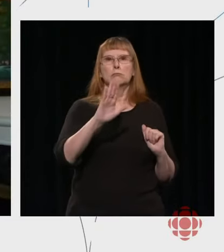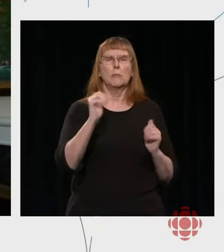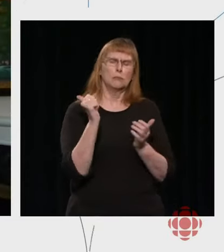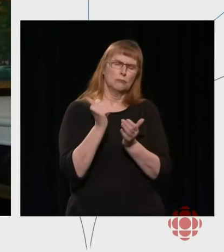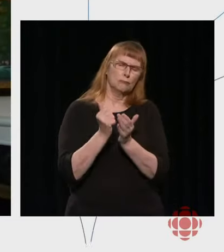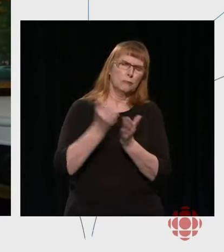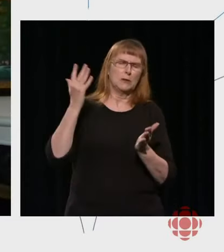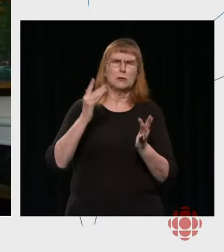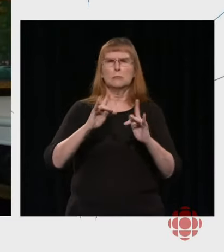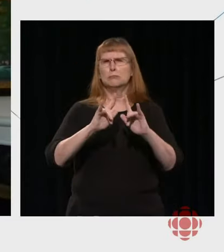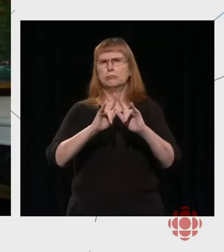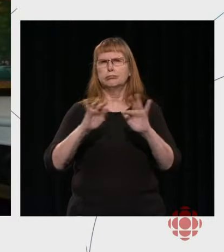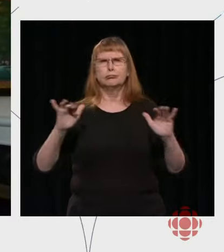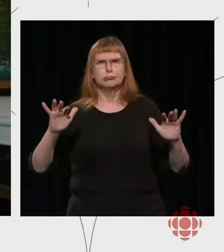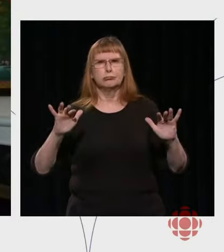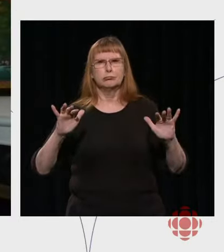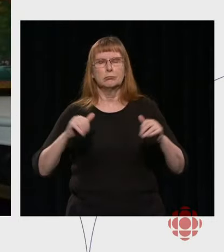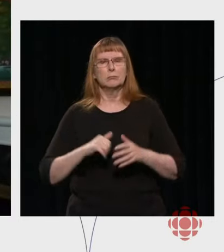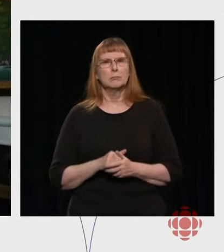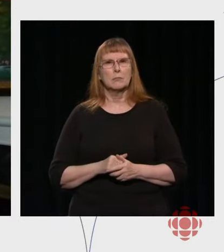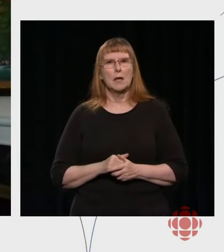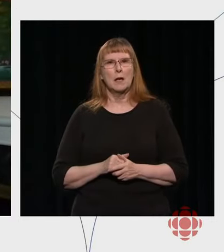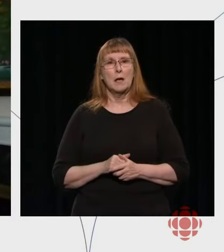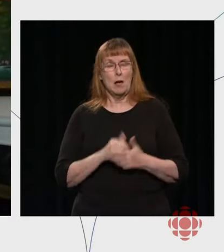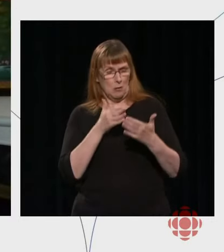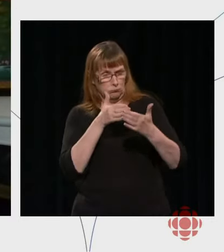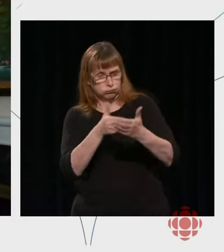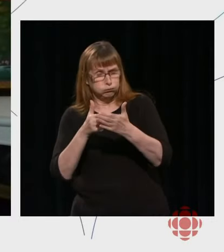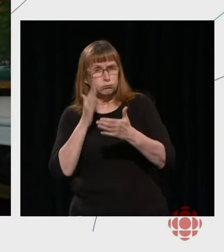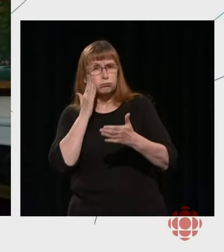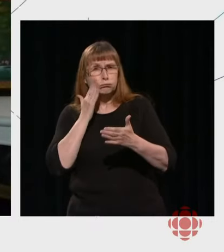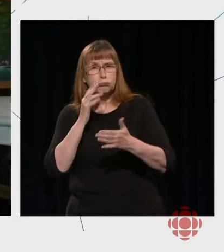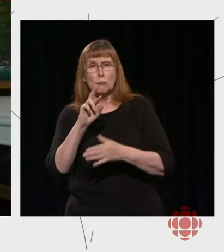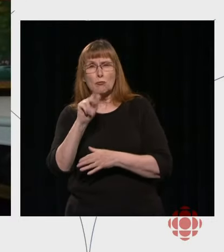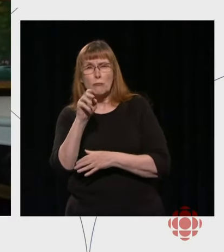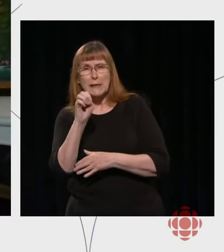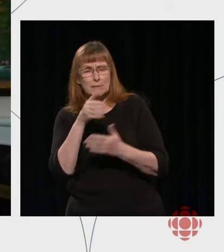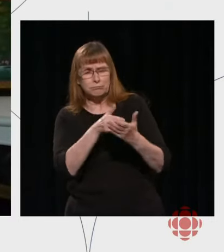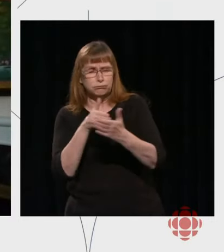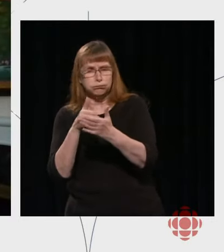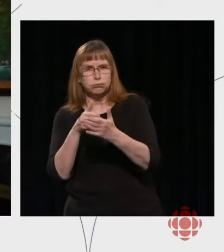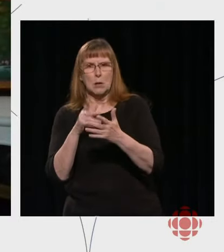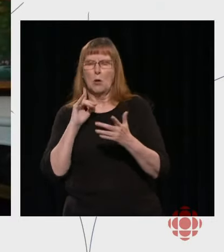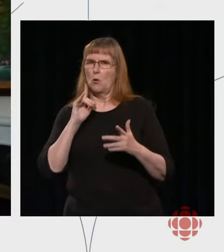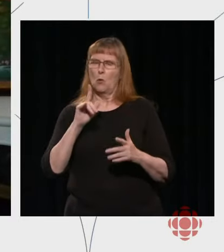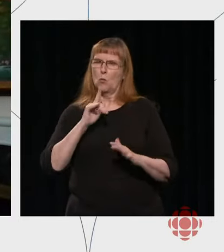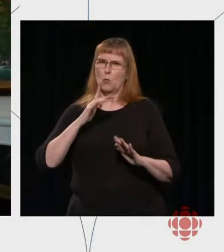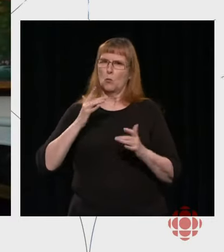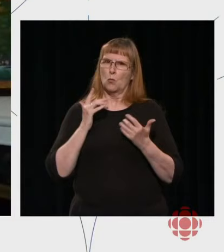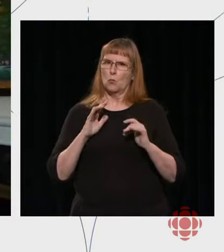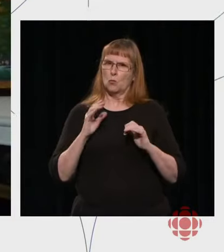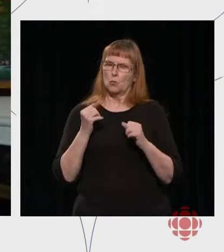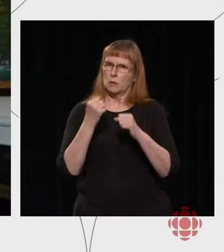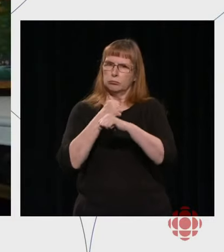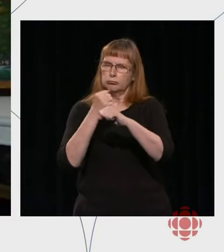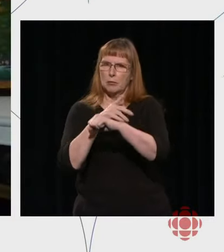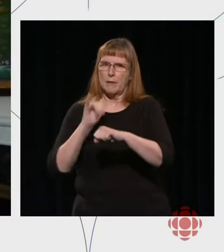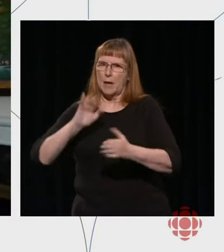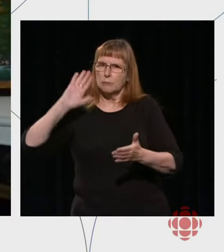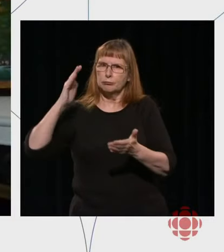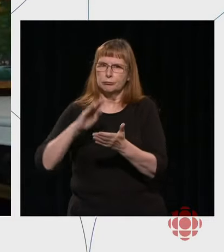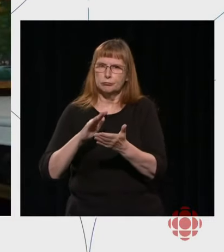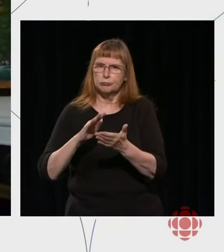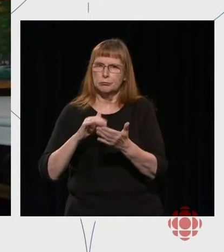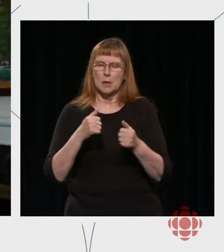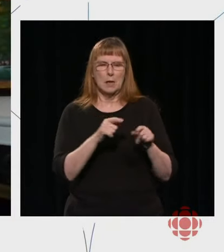We fight racism, all forms of it, and we want to reflect the people